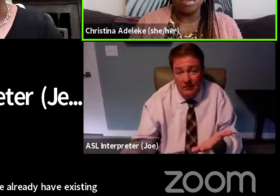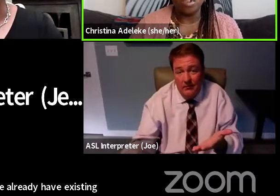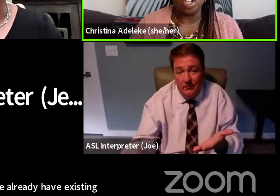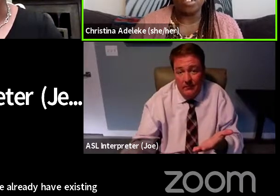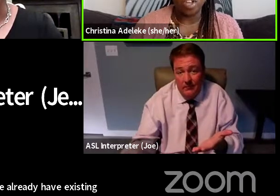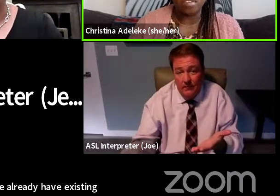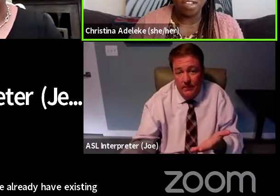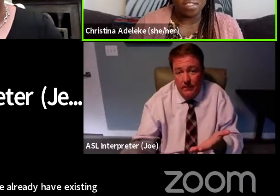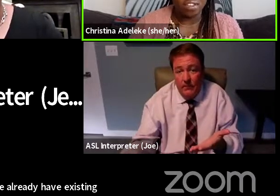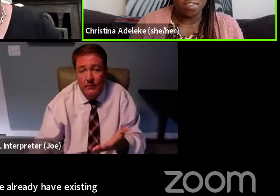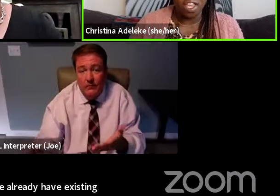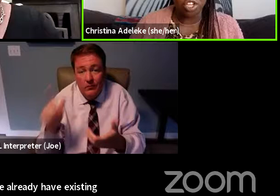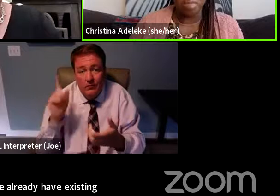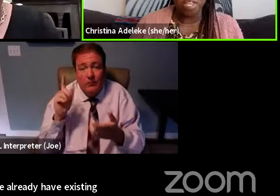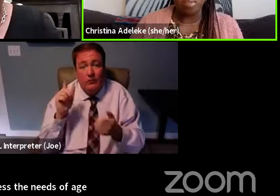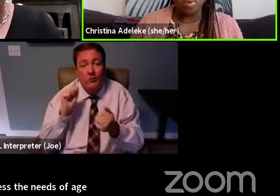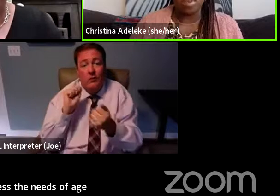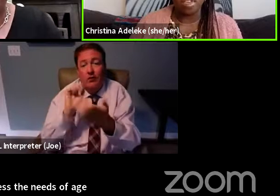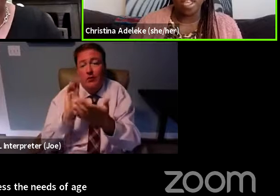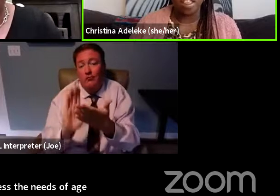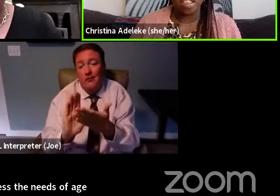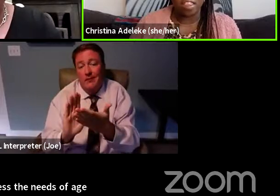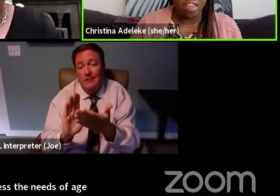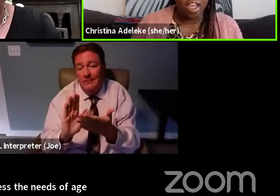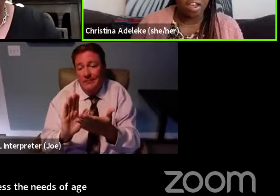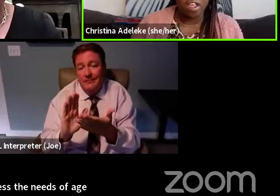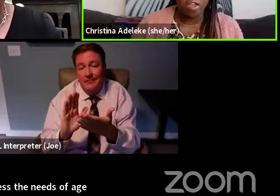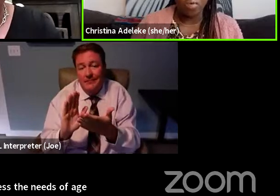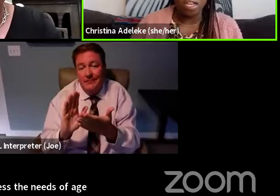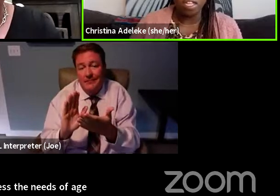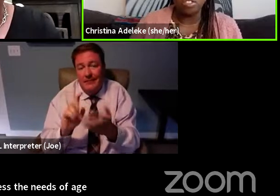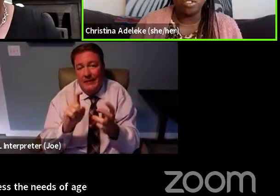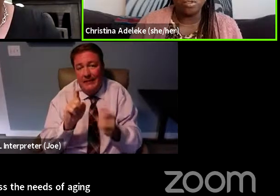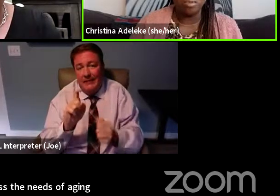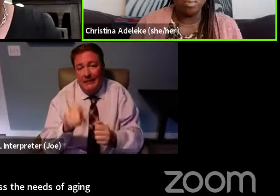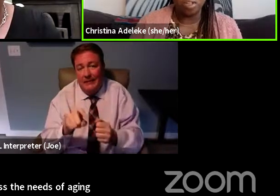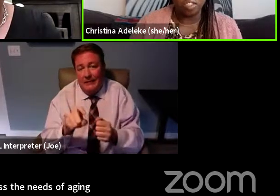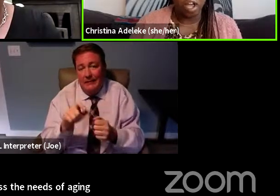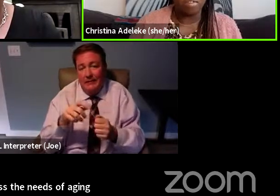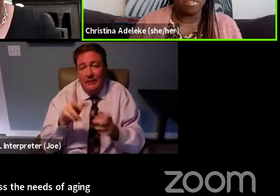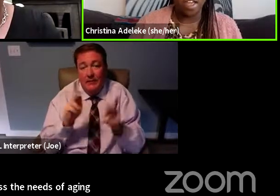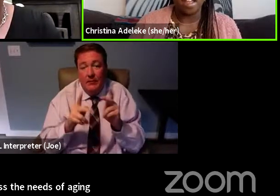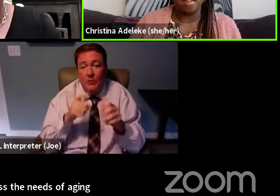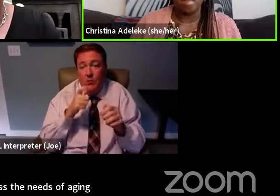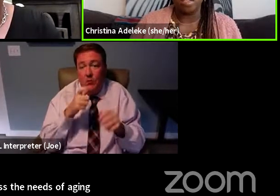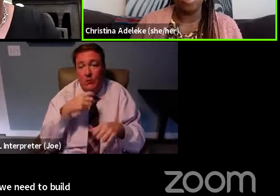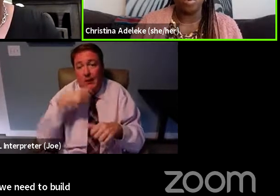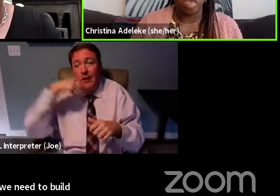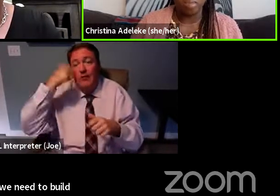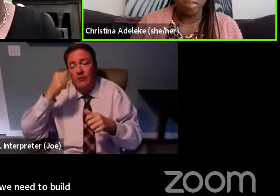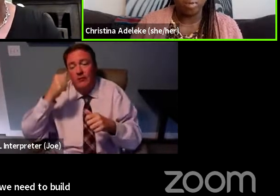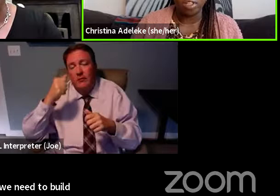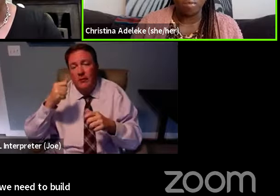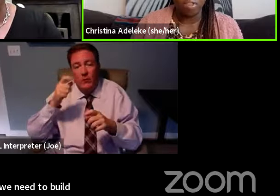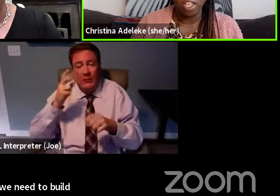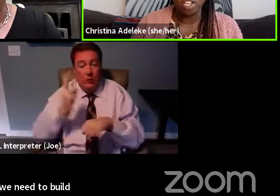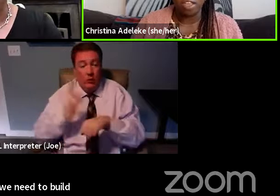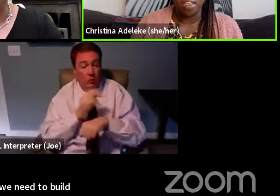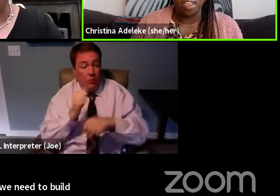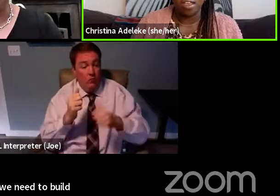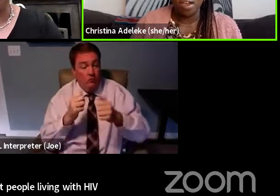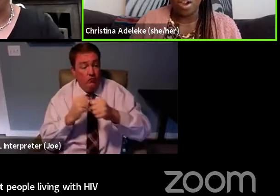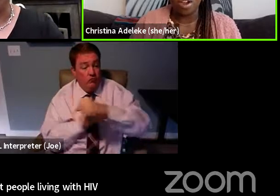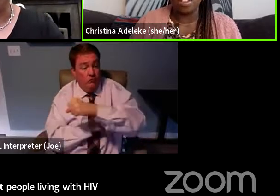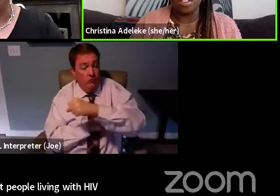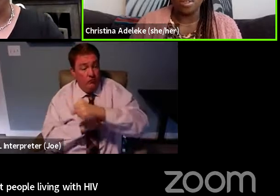address the needs of aging people, and I think that we need to build off of that and make sure that people living with